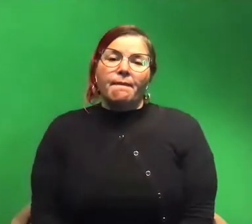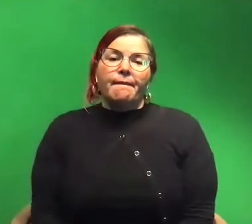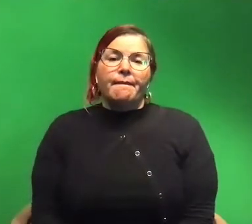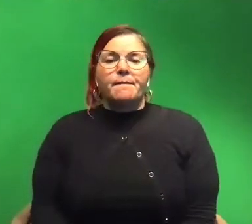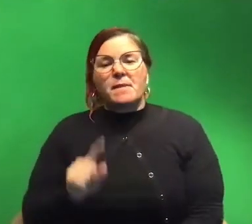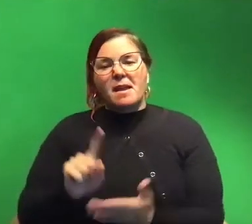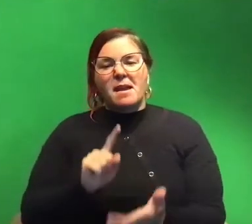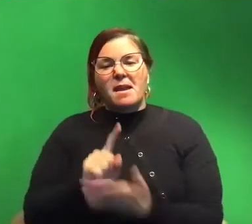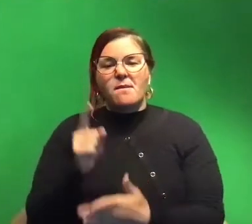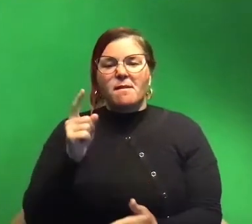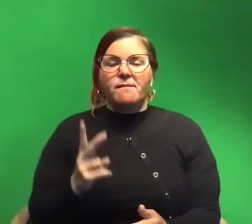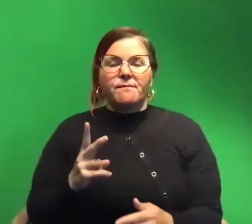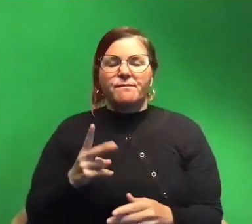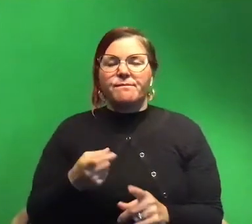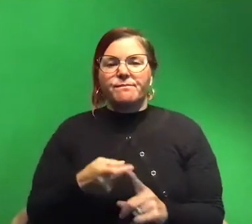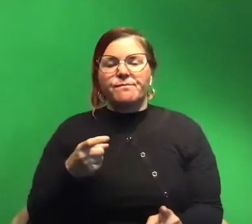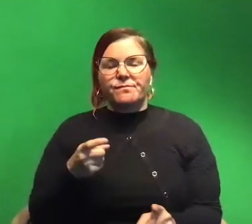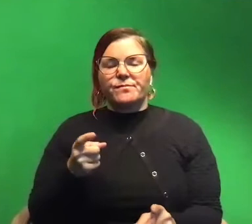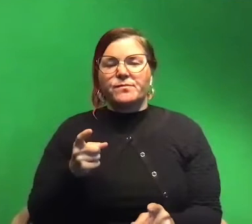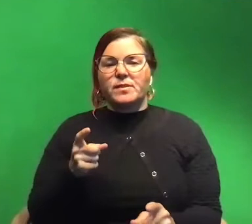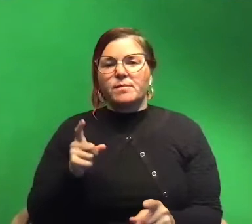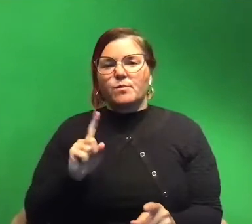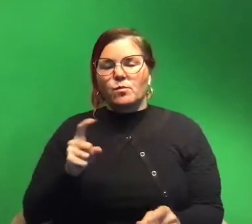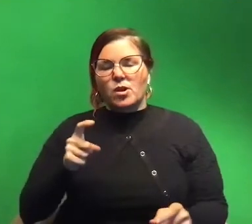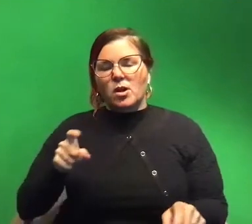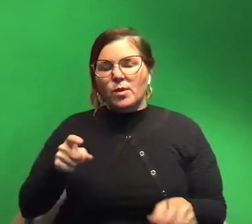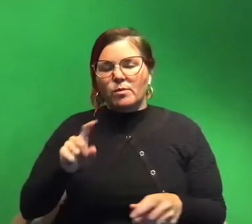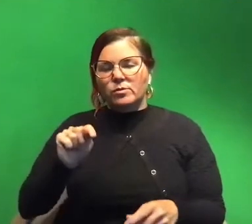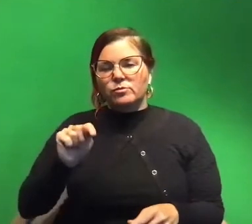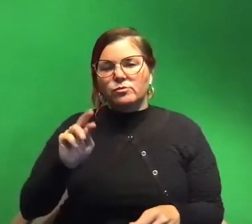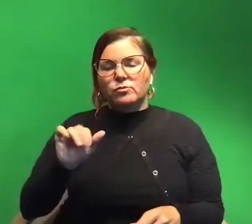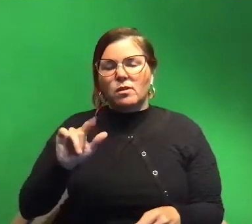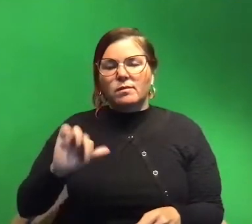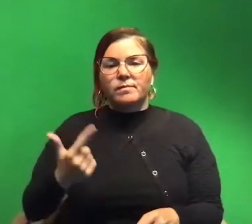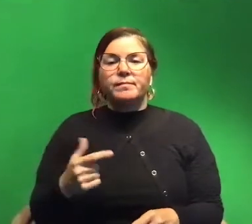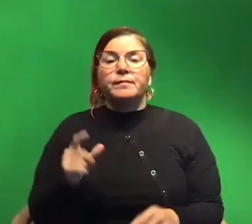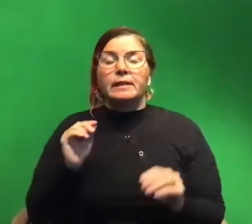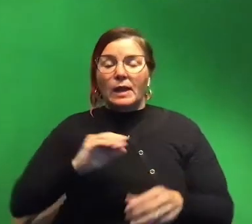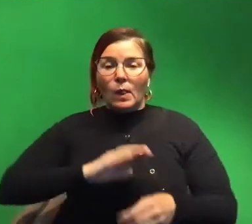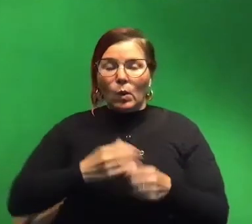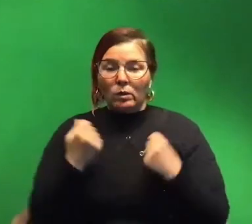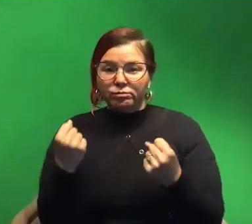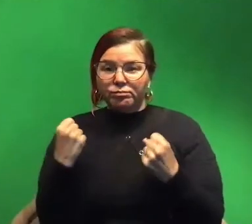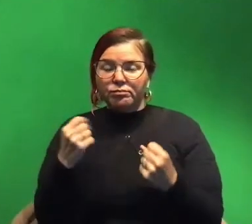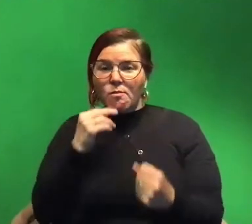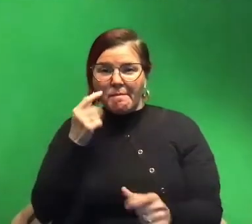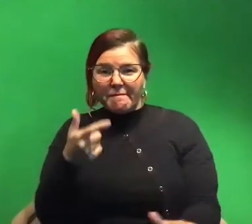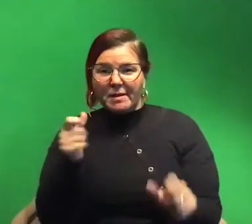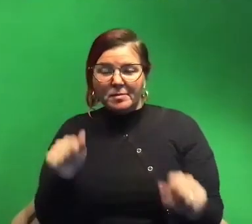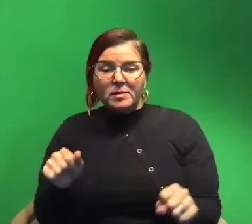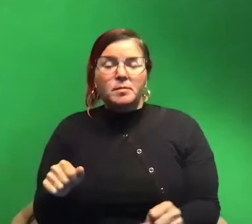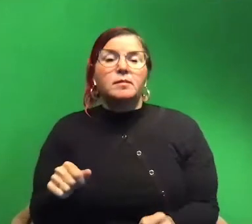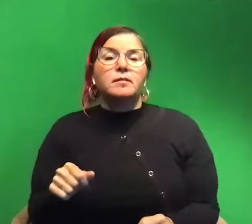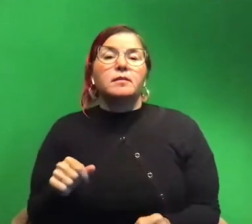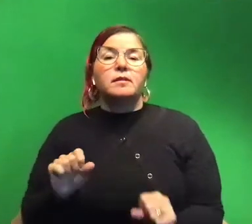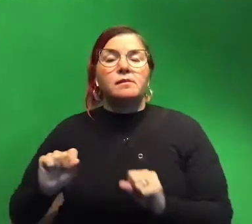hour and a half away from where we'd go trawling so they'd get in a cooler we'd drive home as fast as we possibly can and then